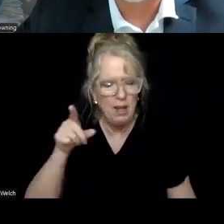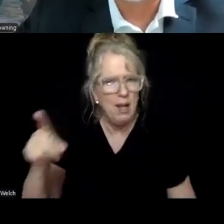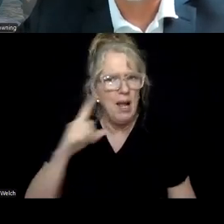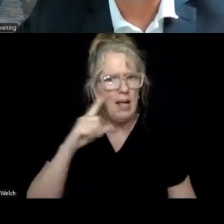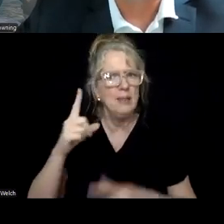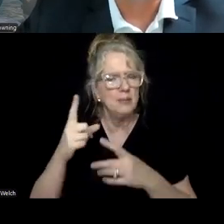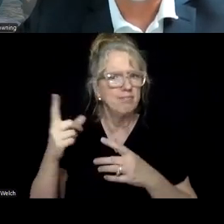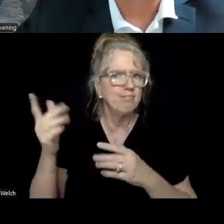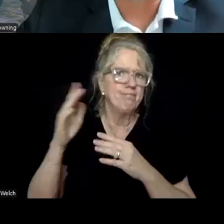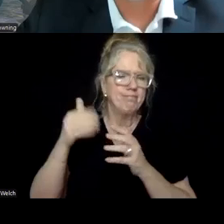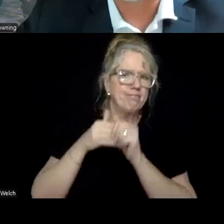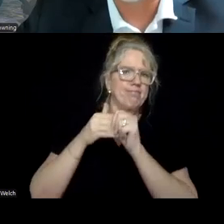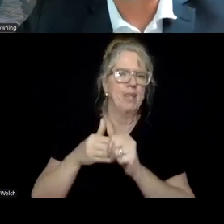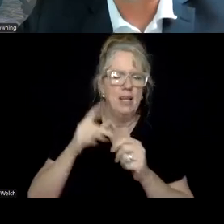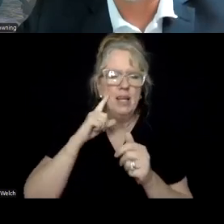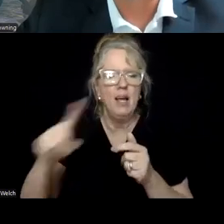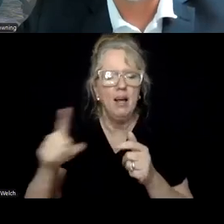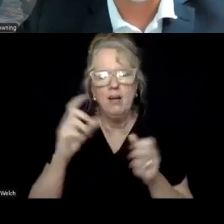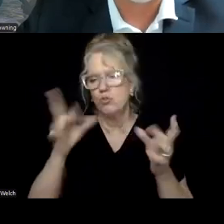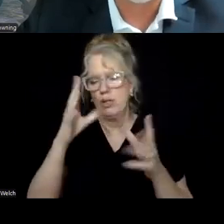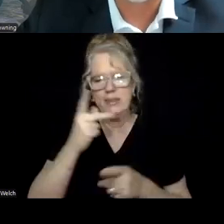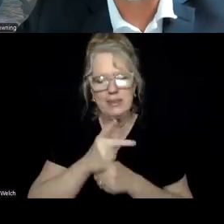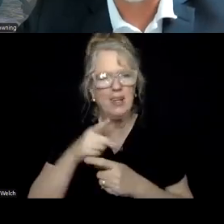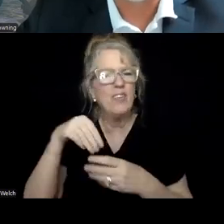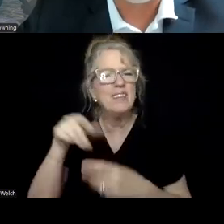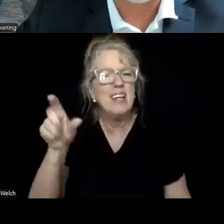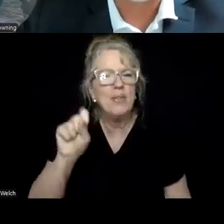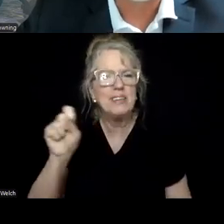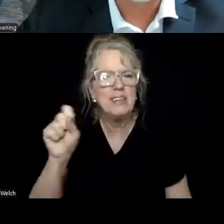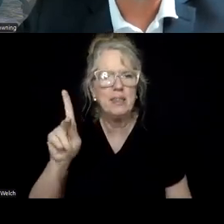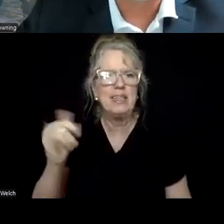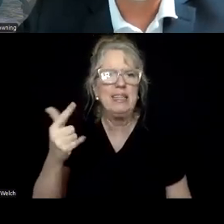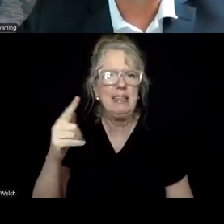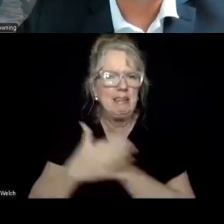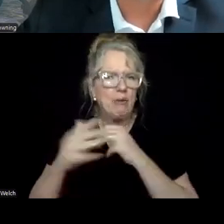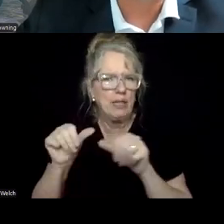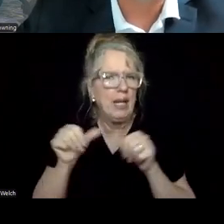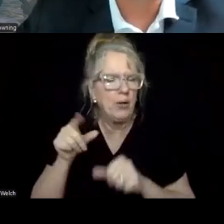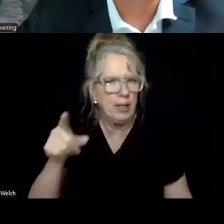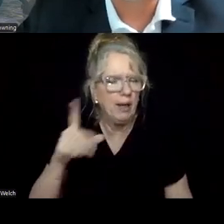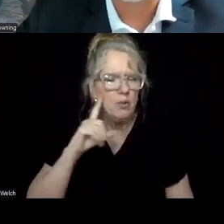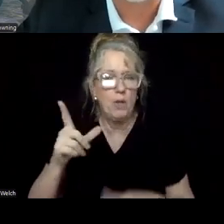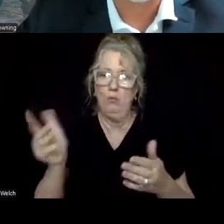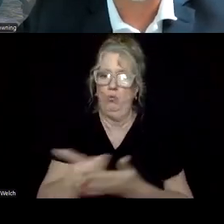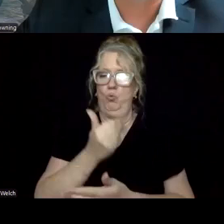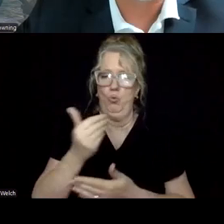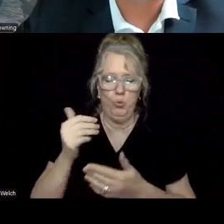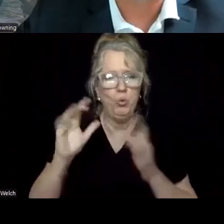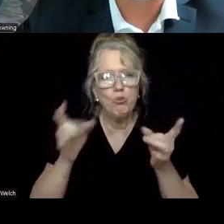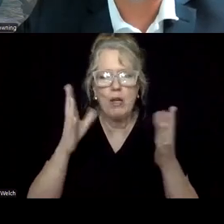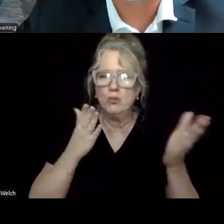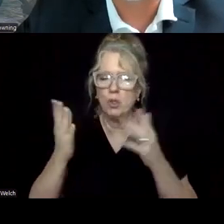of care and crisis systems in the Seattle area, in King County area. And so they have this new Crisis Services and